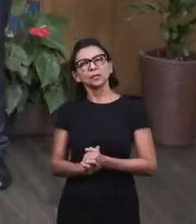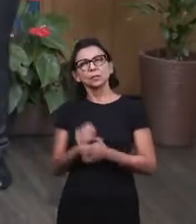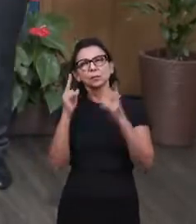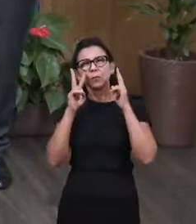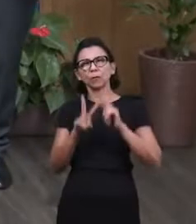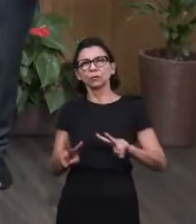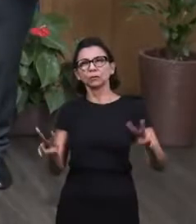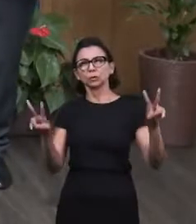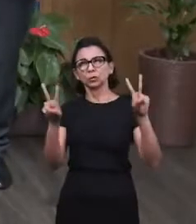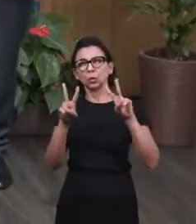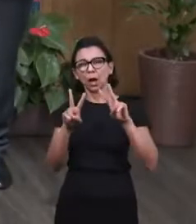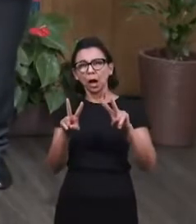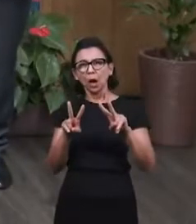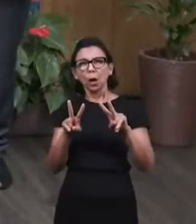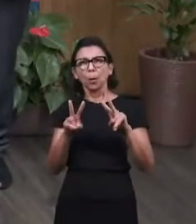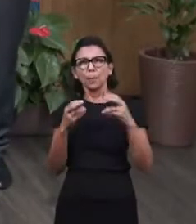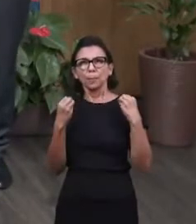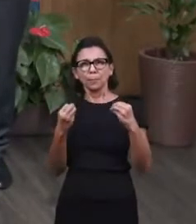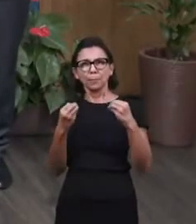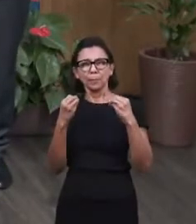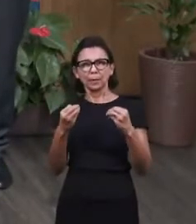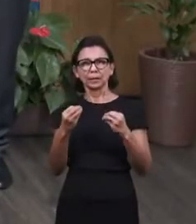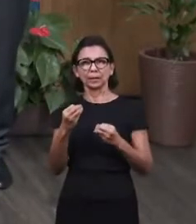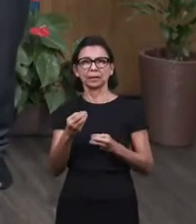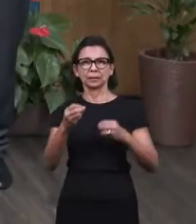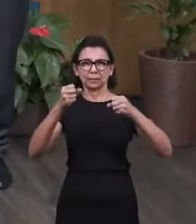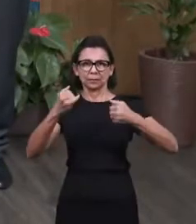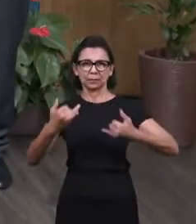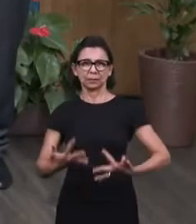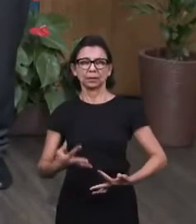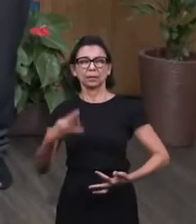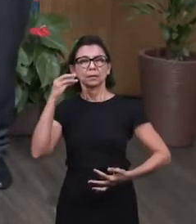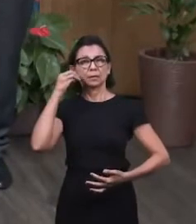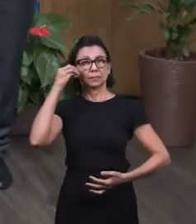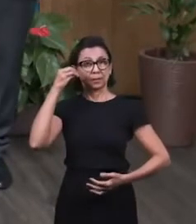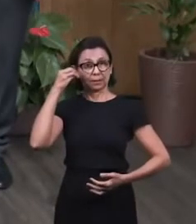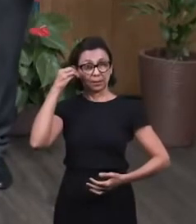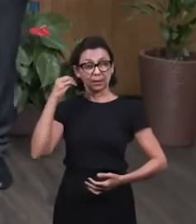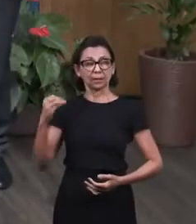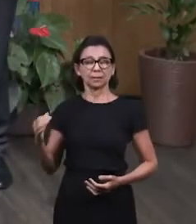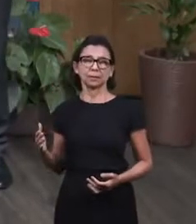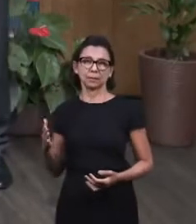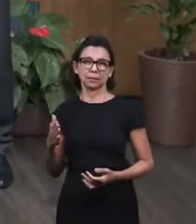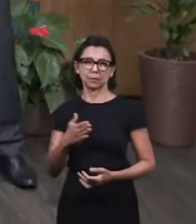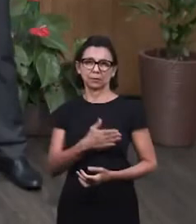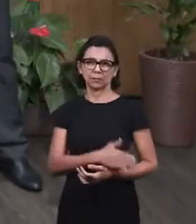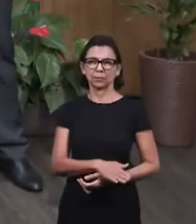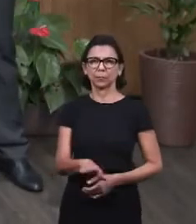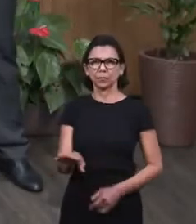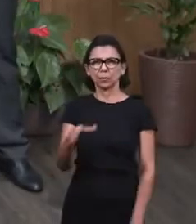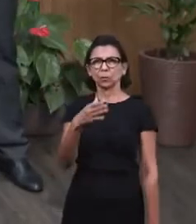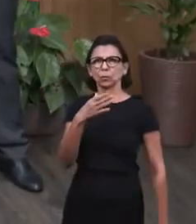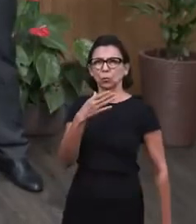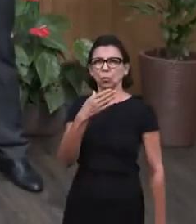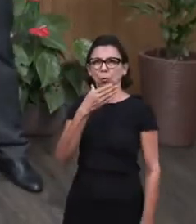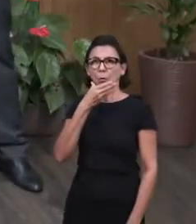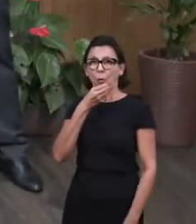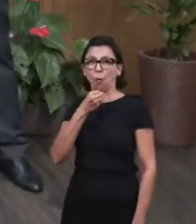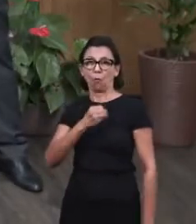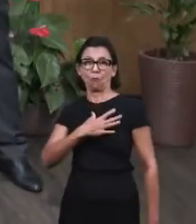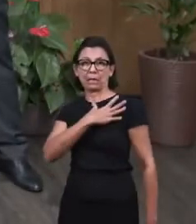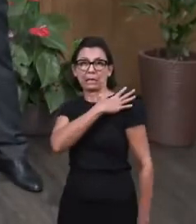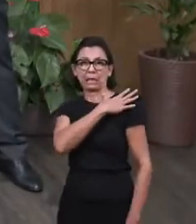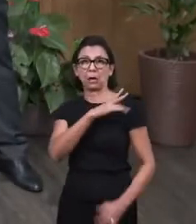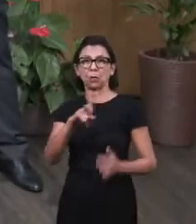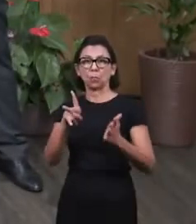So we can learn more about this experience because when he saw the Lord Jesus, the nobleman